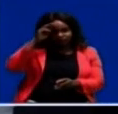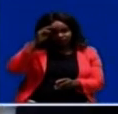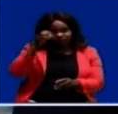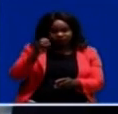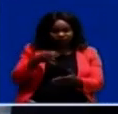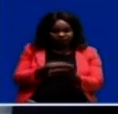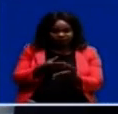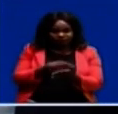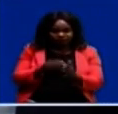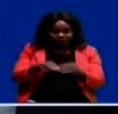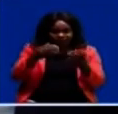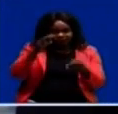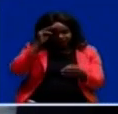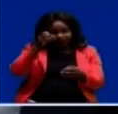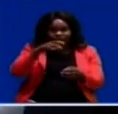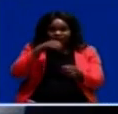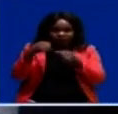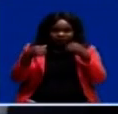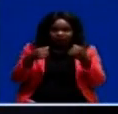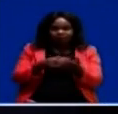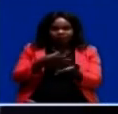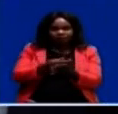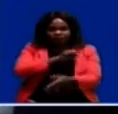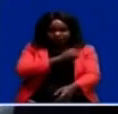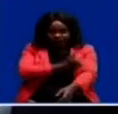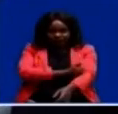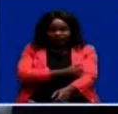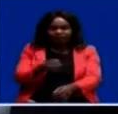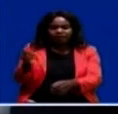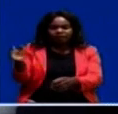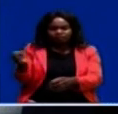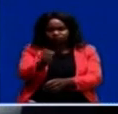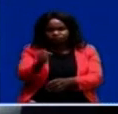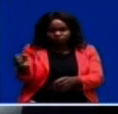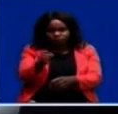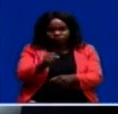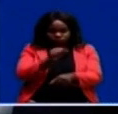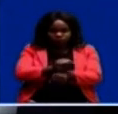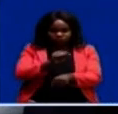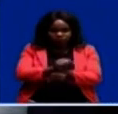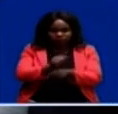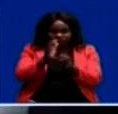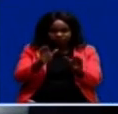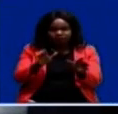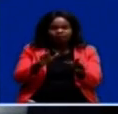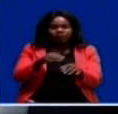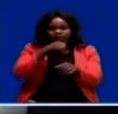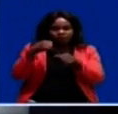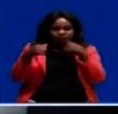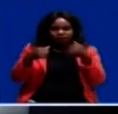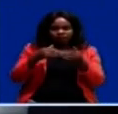The Ministry of Finance gives the Ministry of Agriculture Treasury authority to recruit 600 agriculture extension officers.